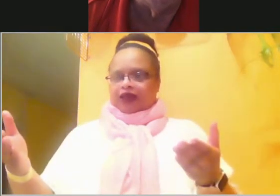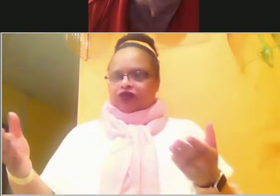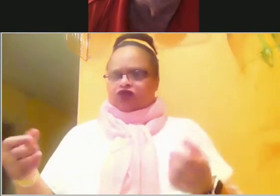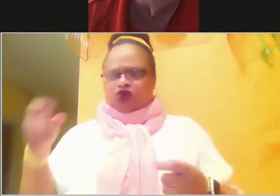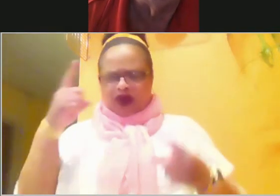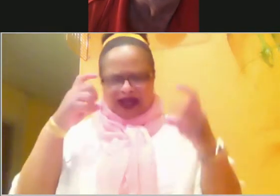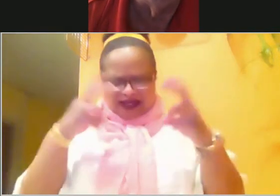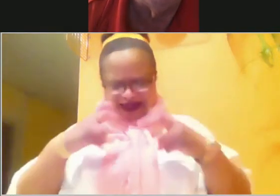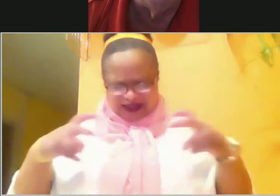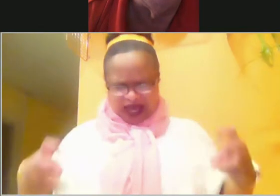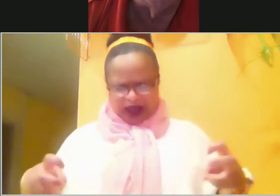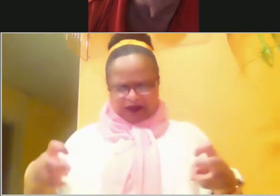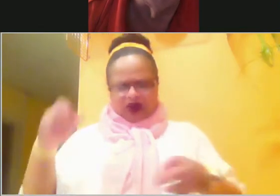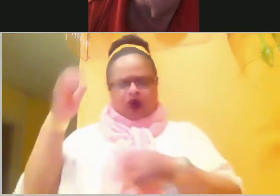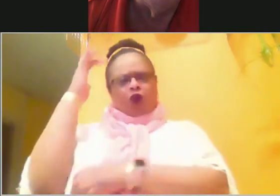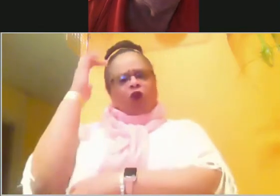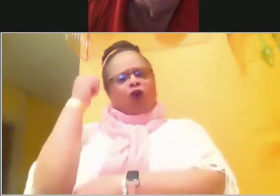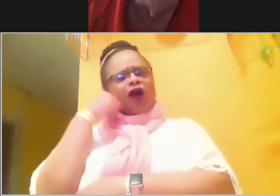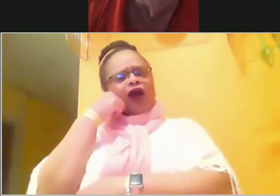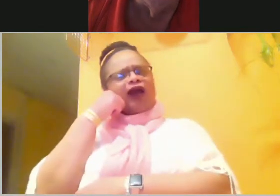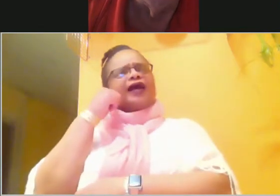again, who have been, uh,